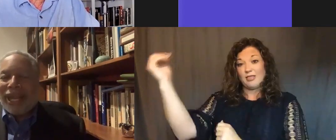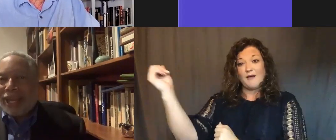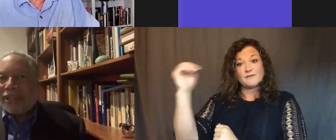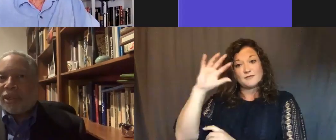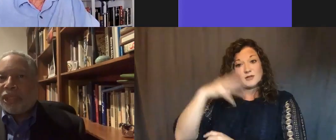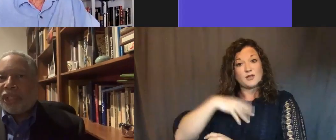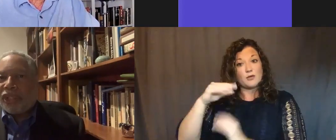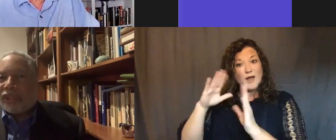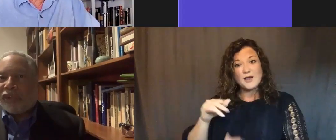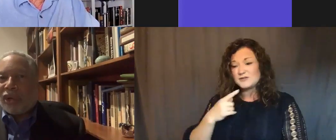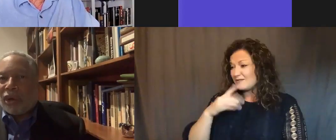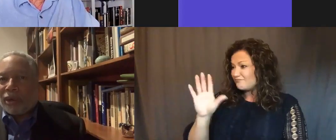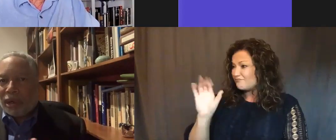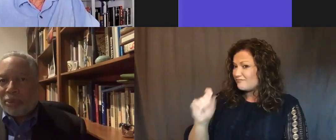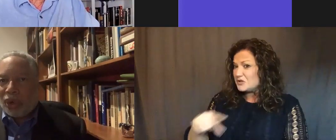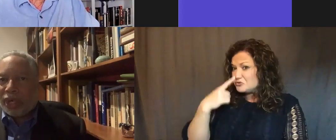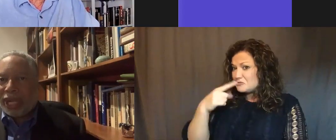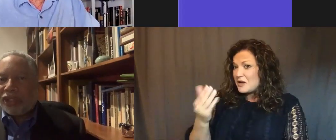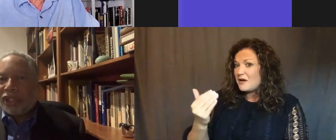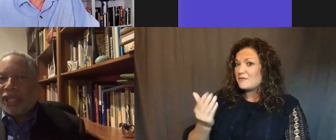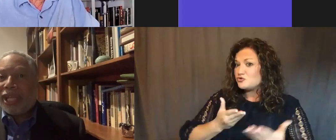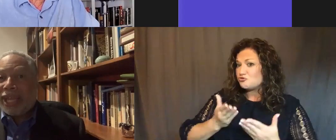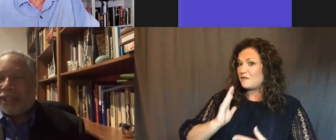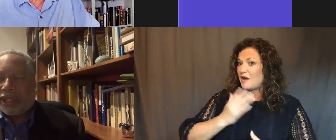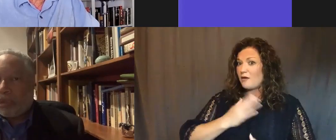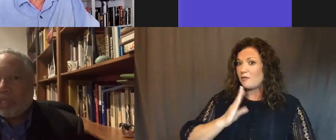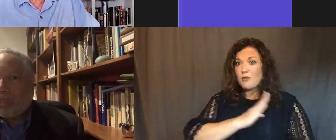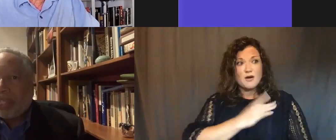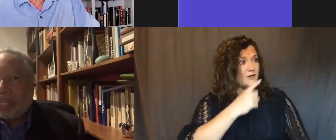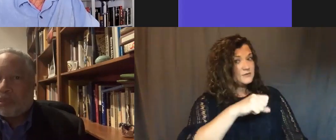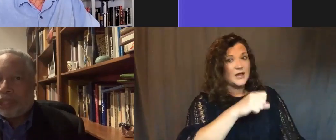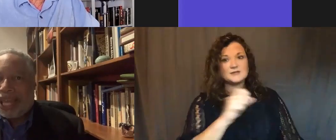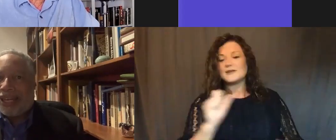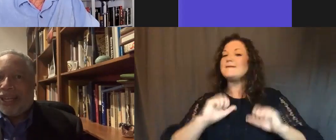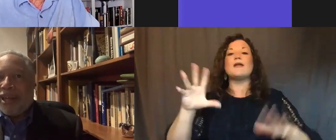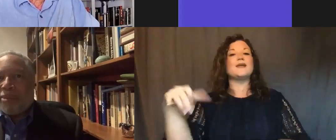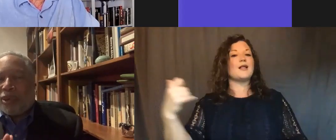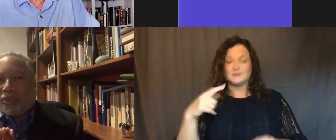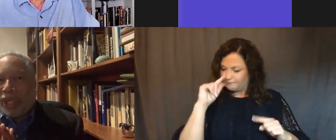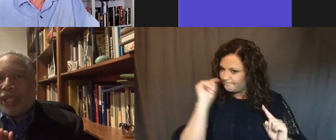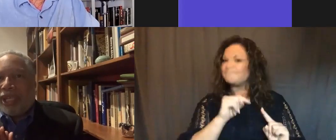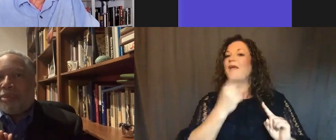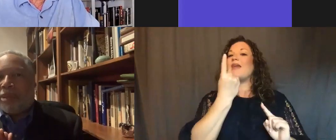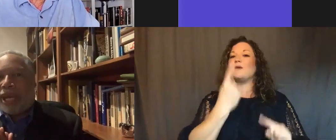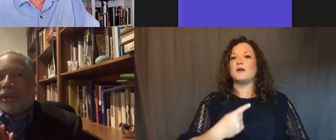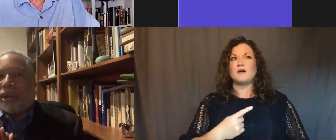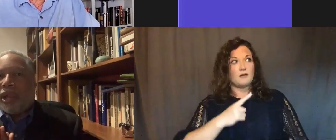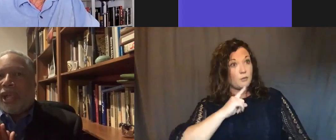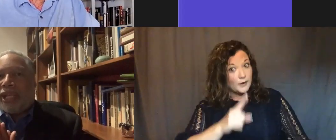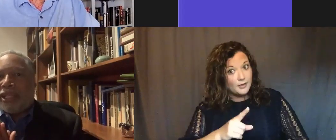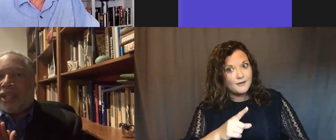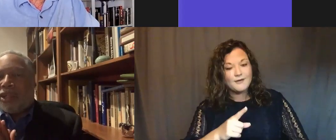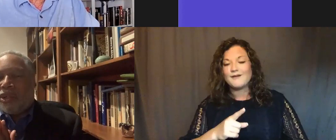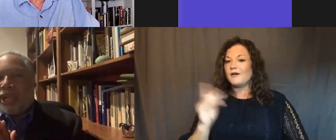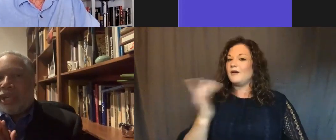I asked her, would she serve on our board? And she said, yes. She said, she wasn't going to do anything else but that. But what really hit me about her